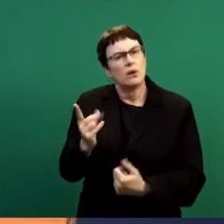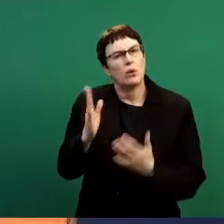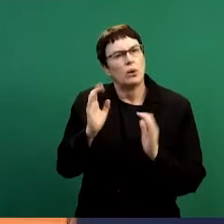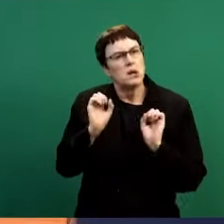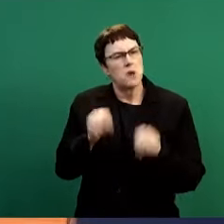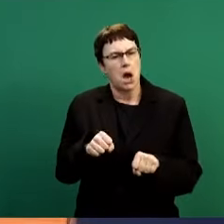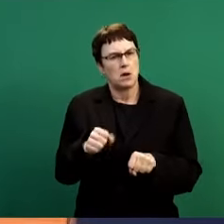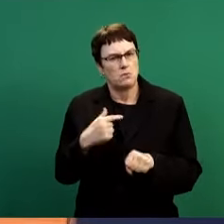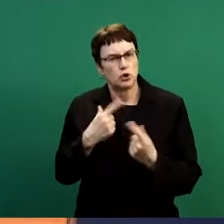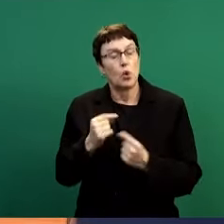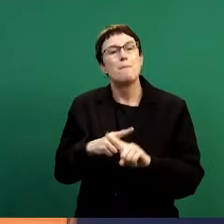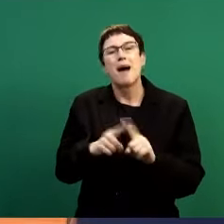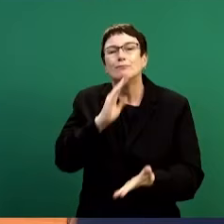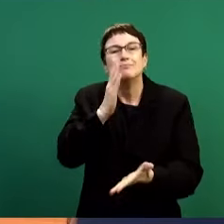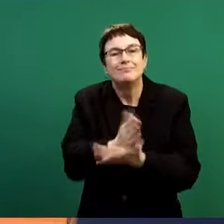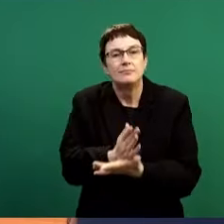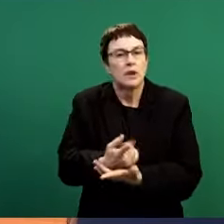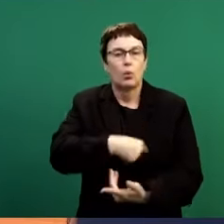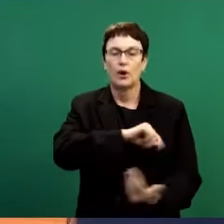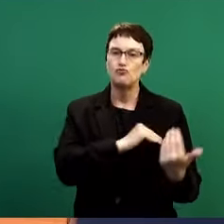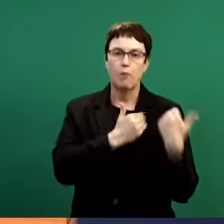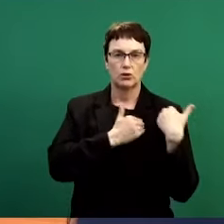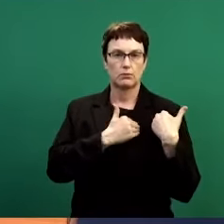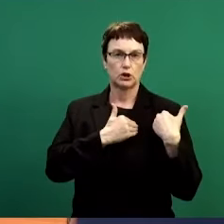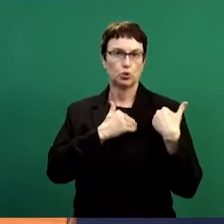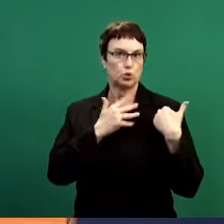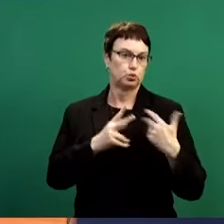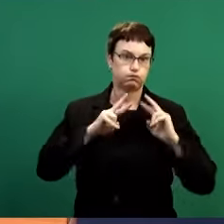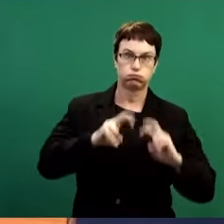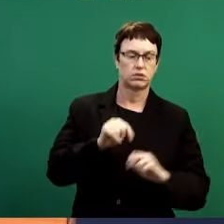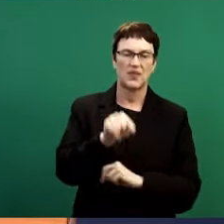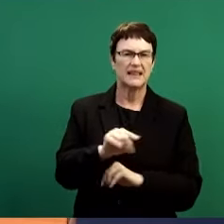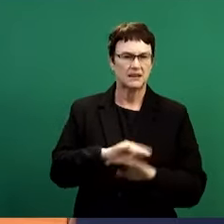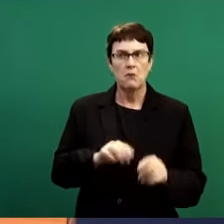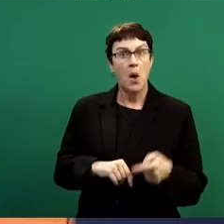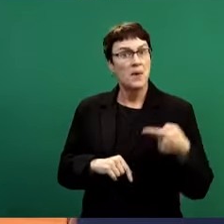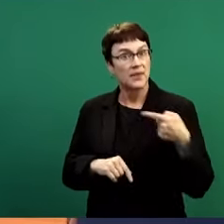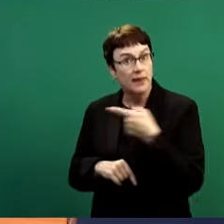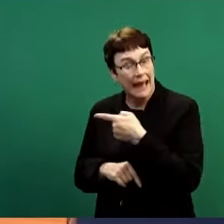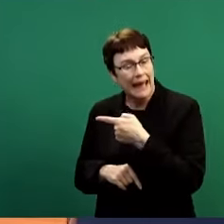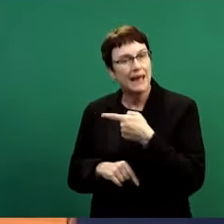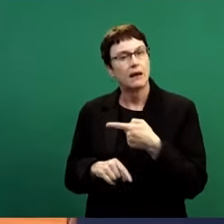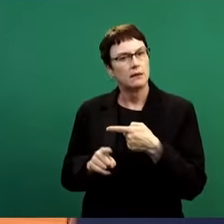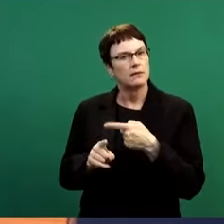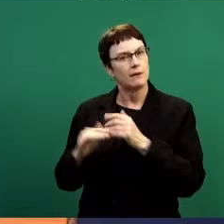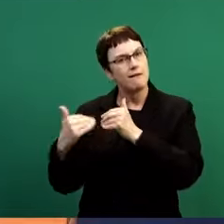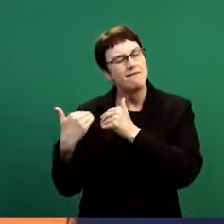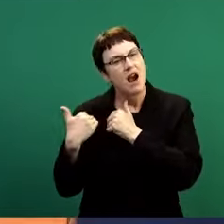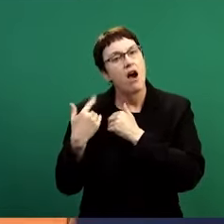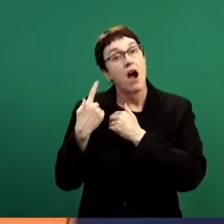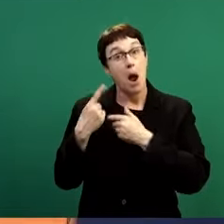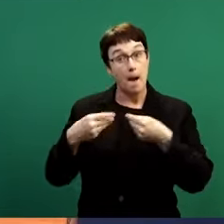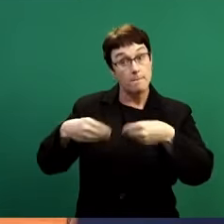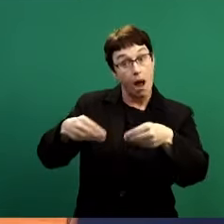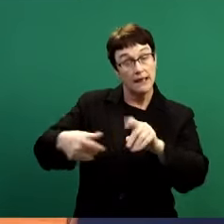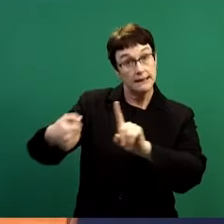are the competent authority to investigate any allegations of market abuse or